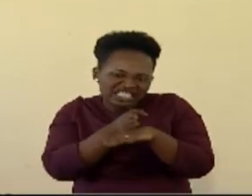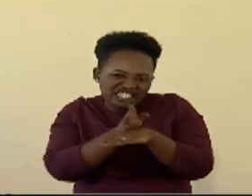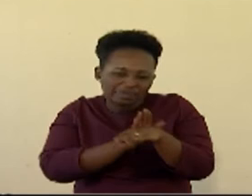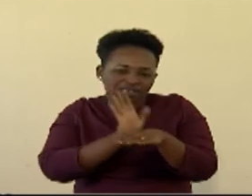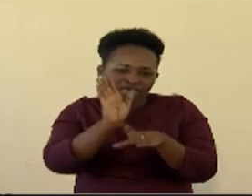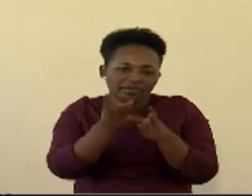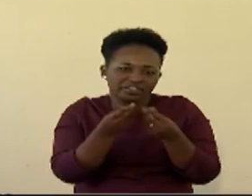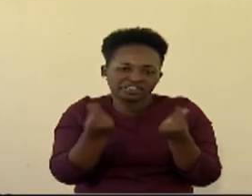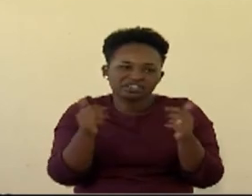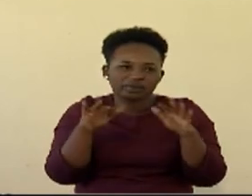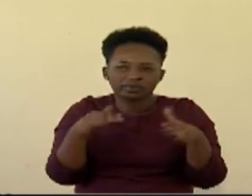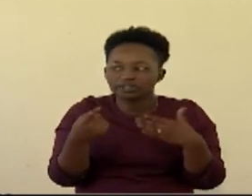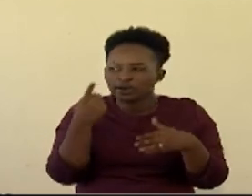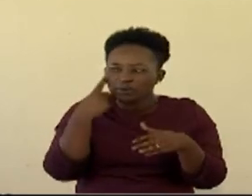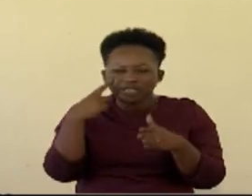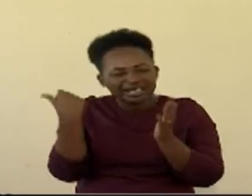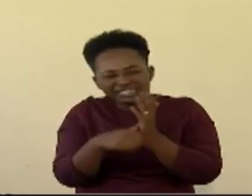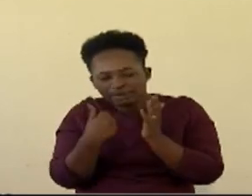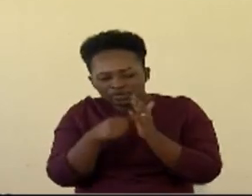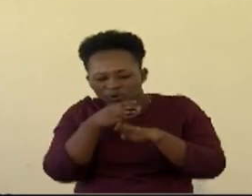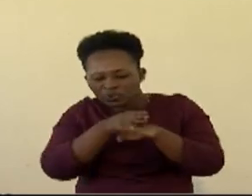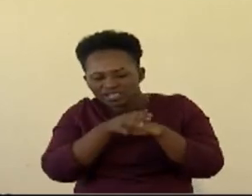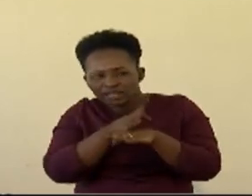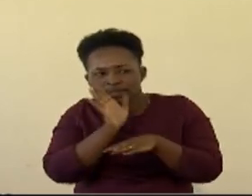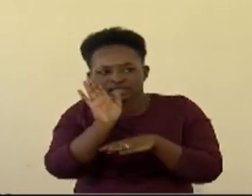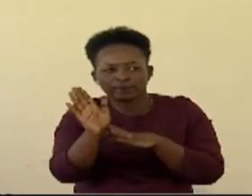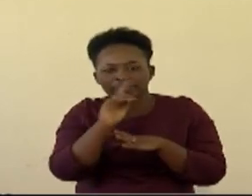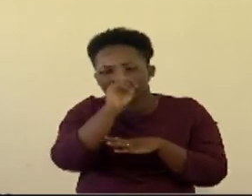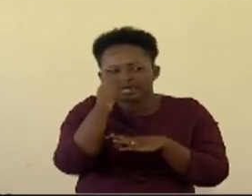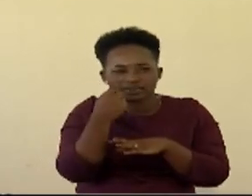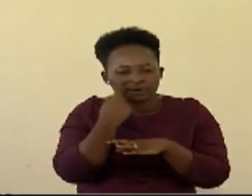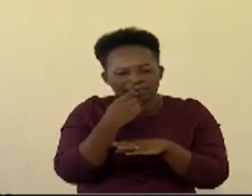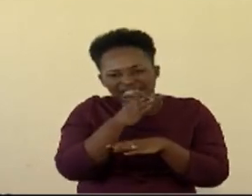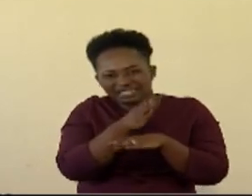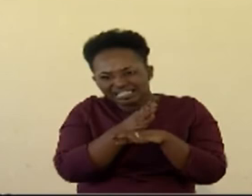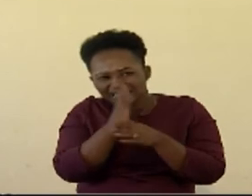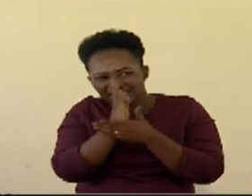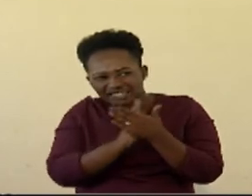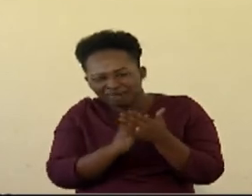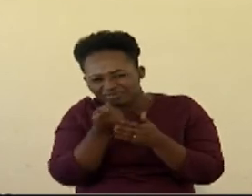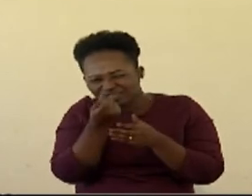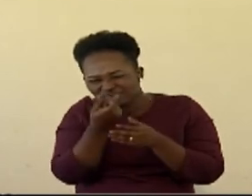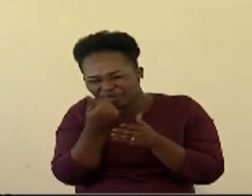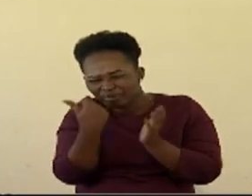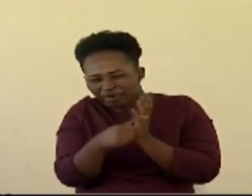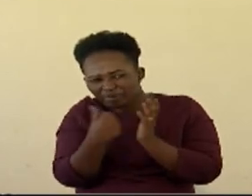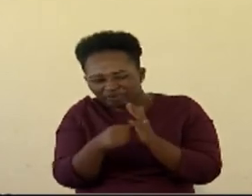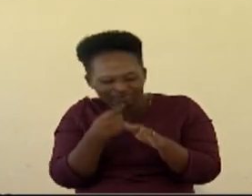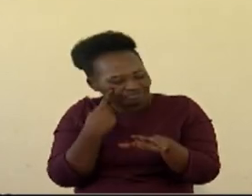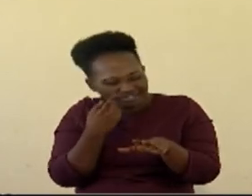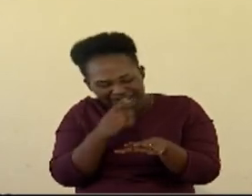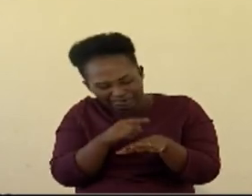Are you seeing any anomalies? Are you seeing some small raised structures that do not look at the very